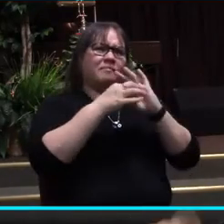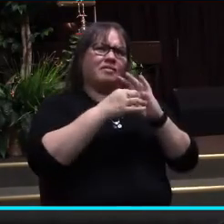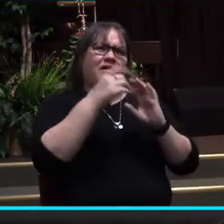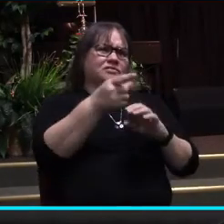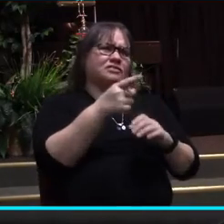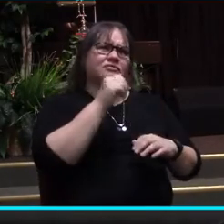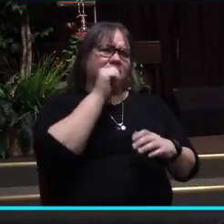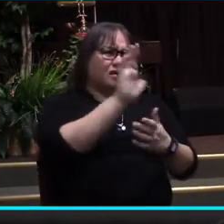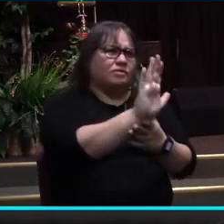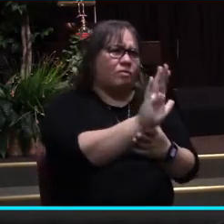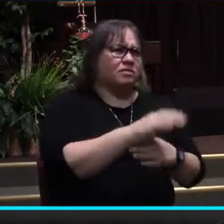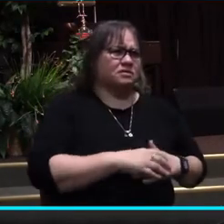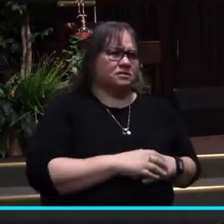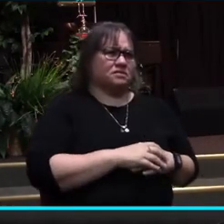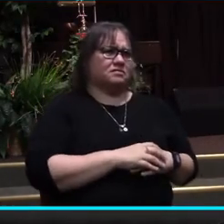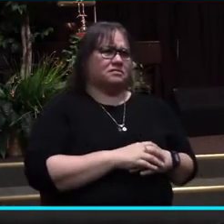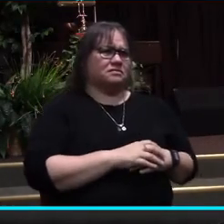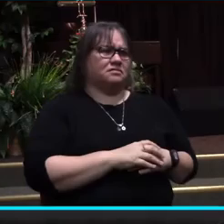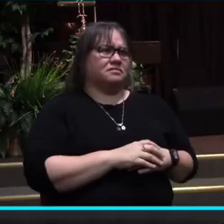It's not yours.